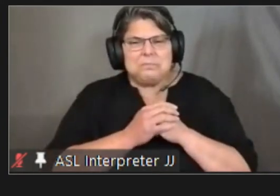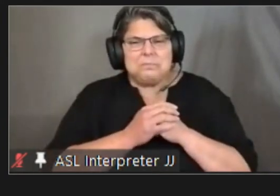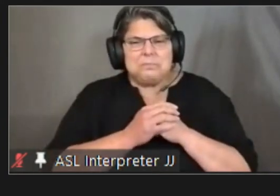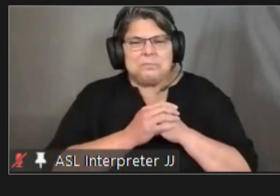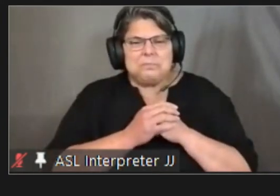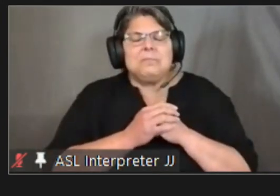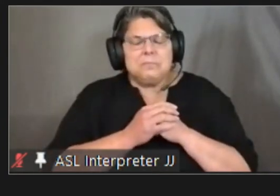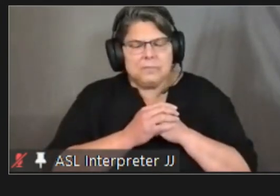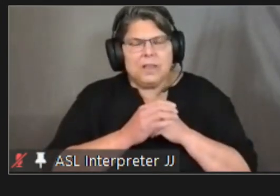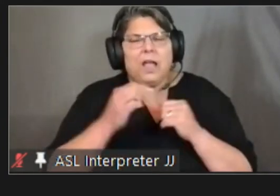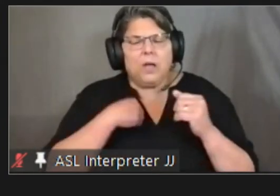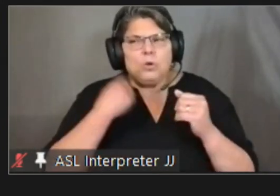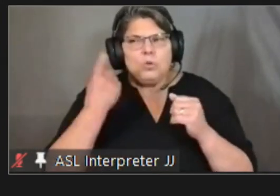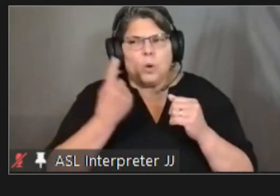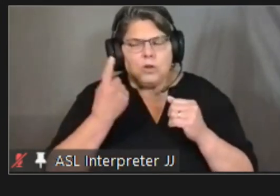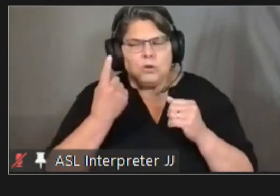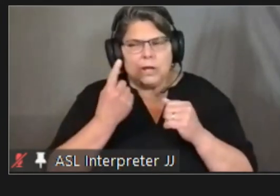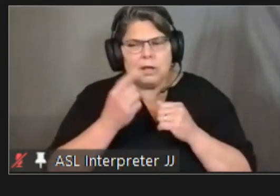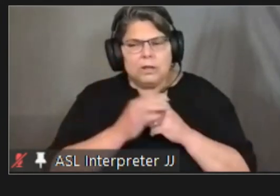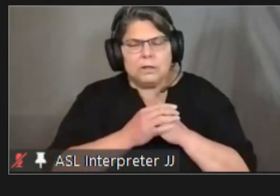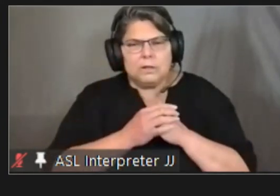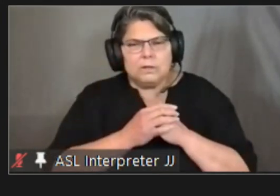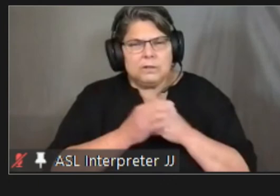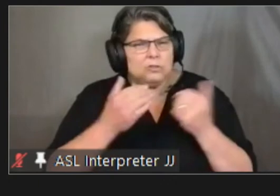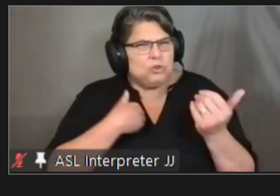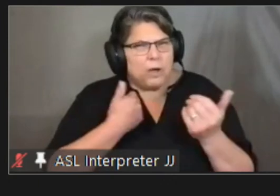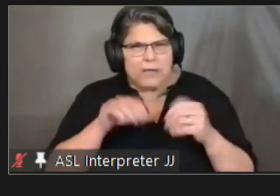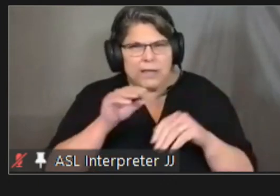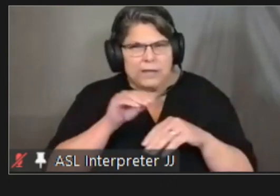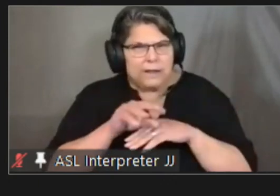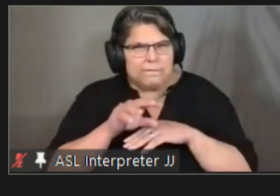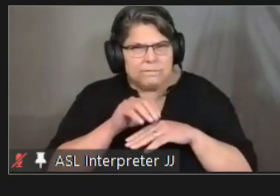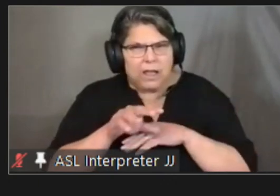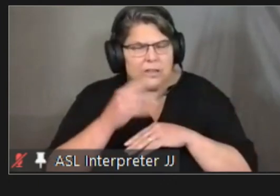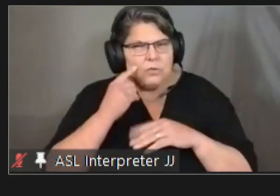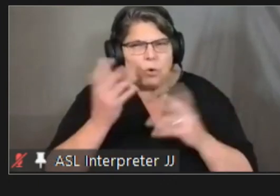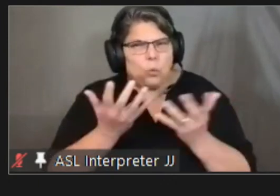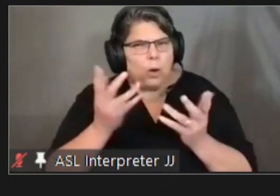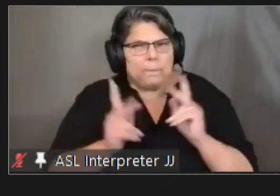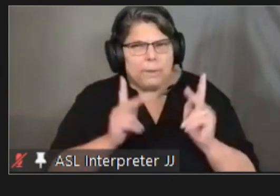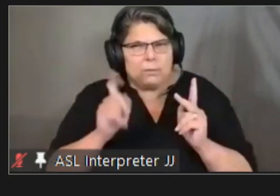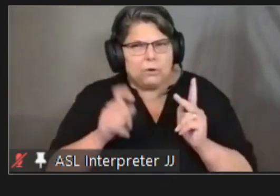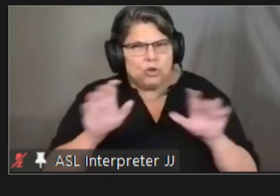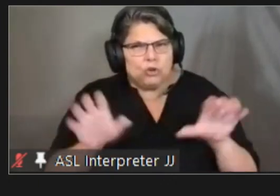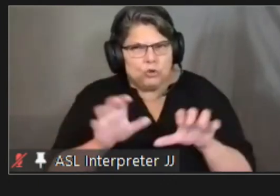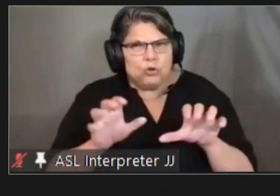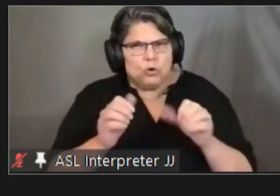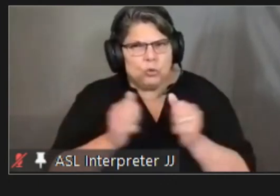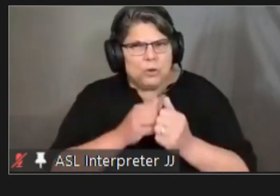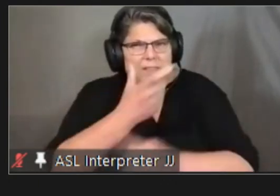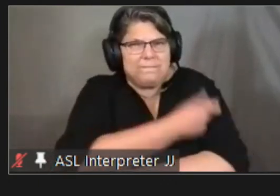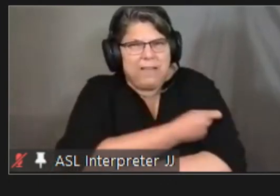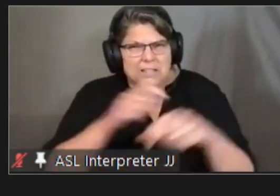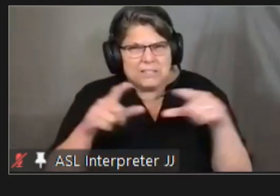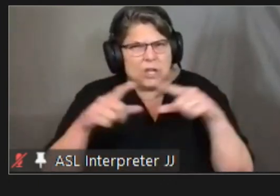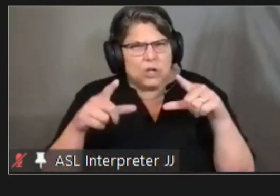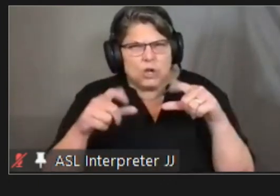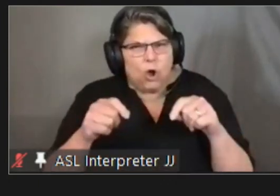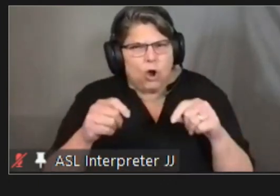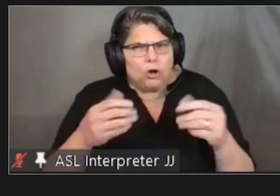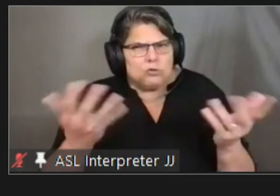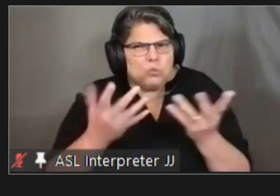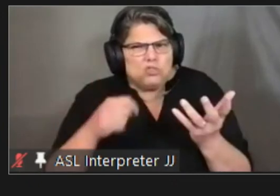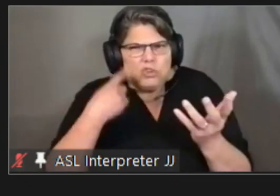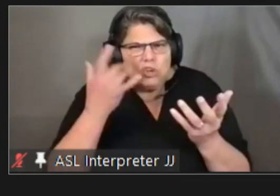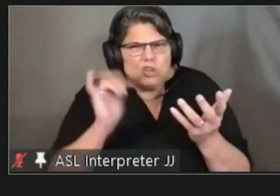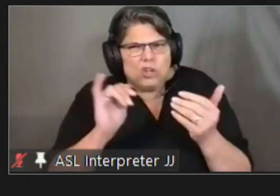yeah i was wondering um if you have advice for um what people should do with their vaccine cards and what that's going to look like in the future